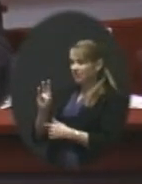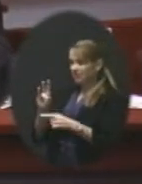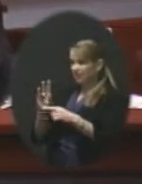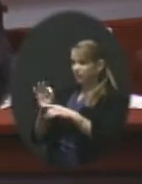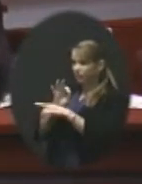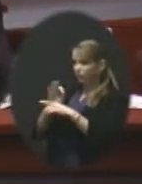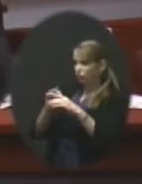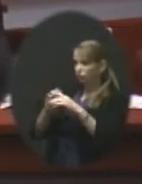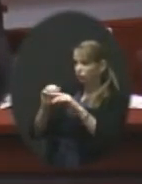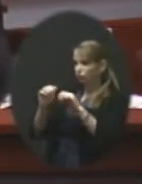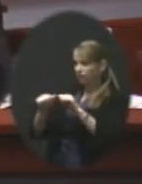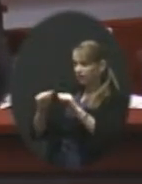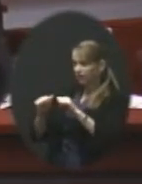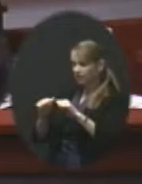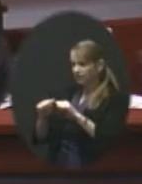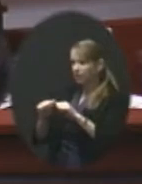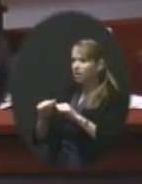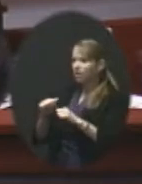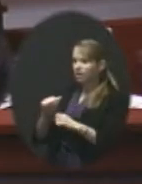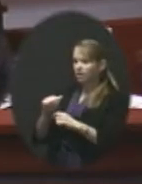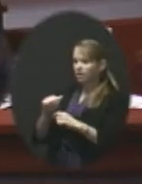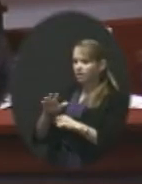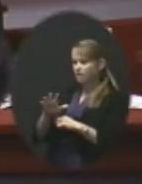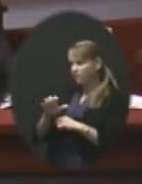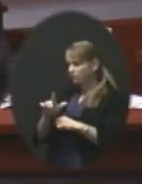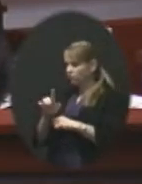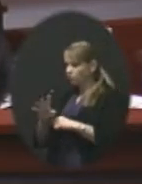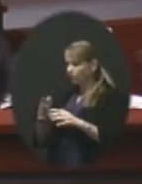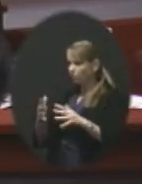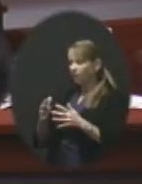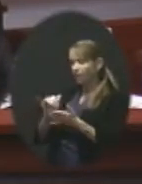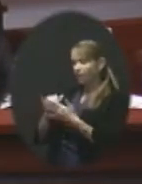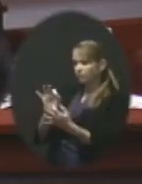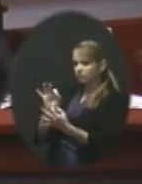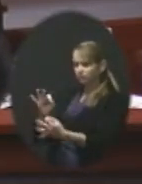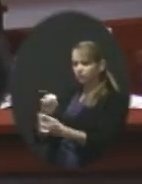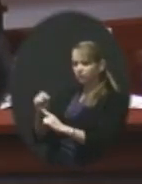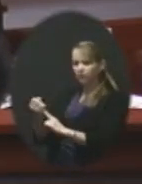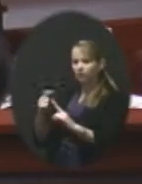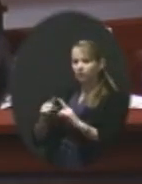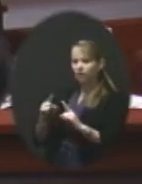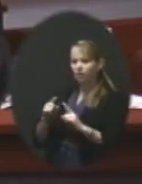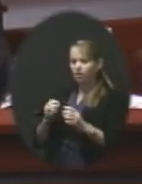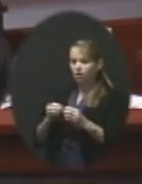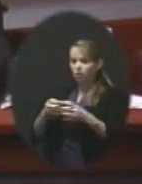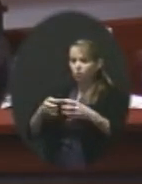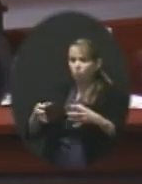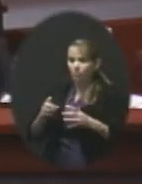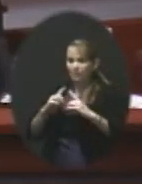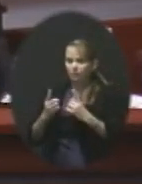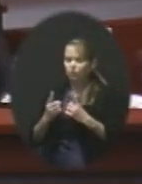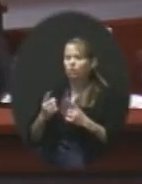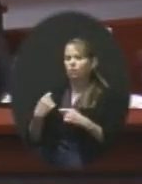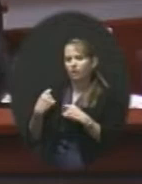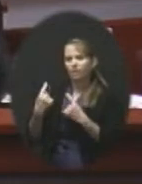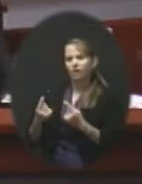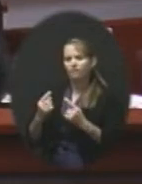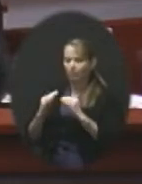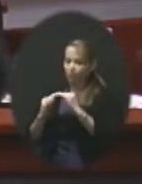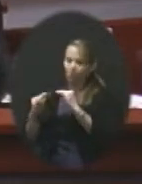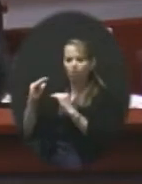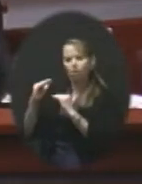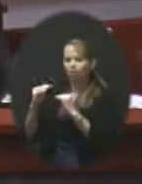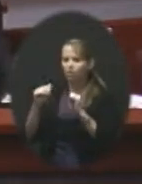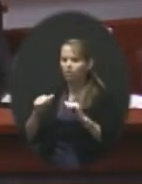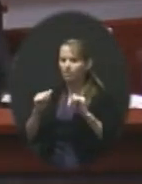524 kids. So again, that's ideal for us. But in a growing district, we've been well over capacity at many